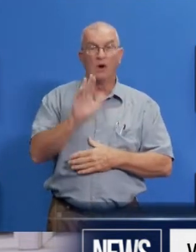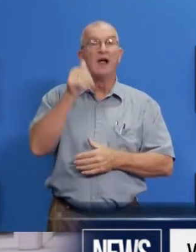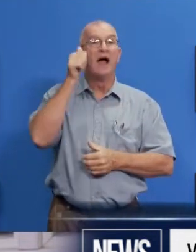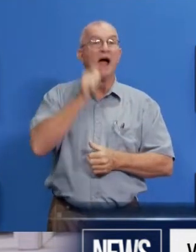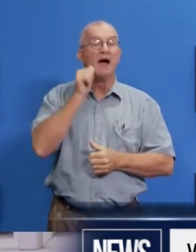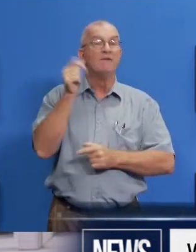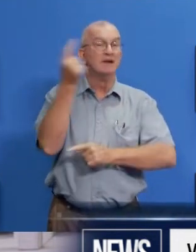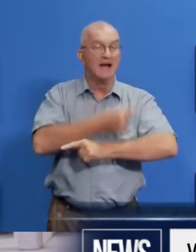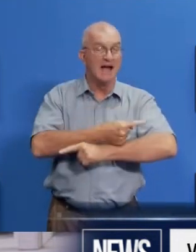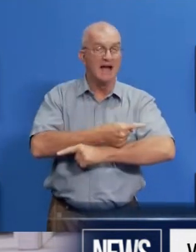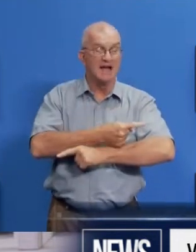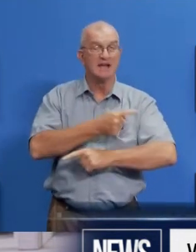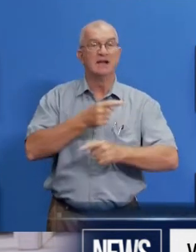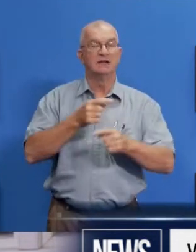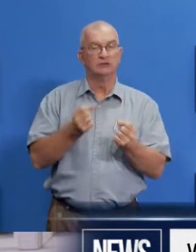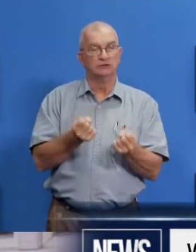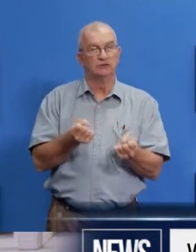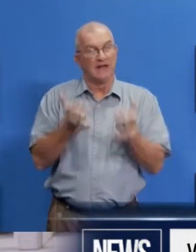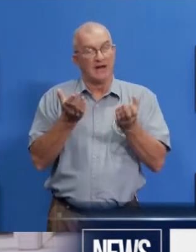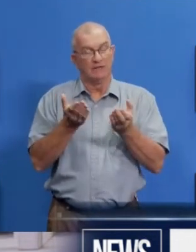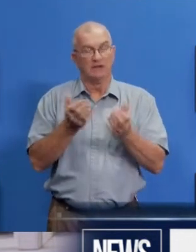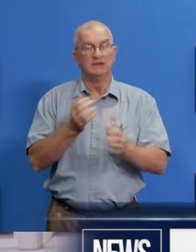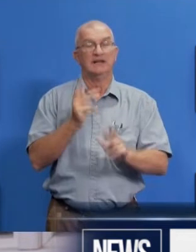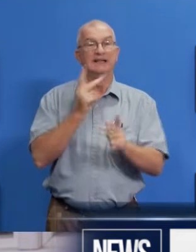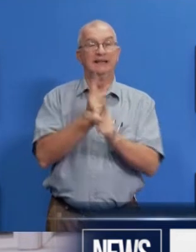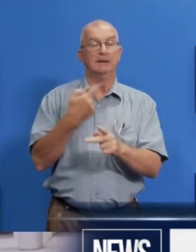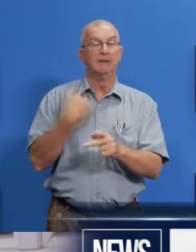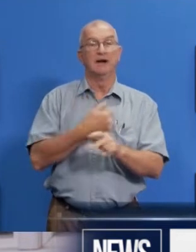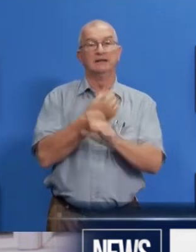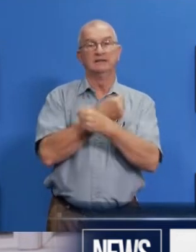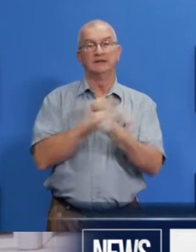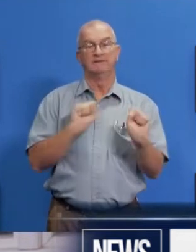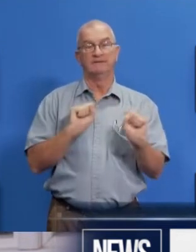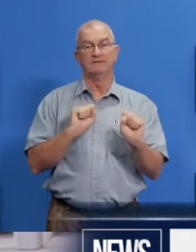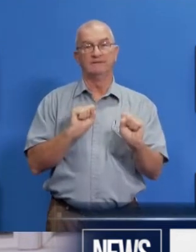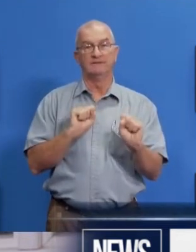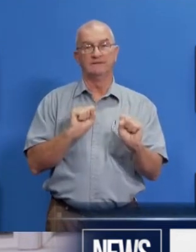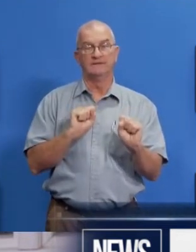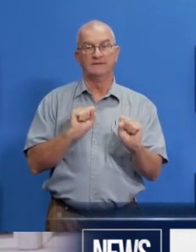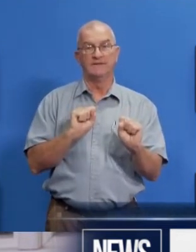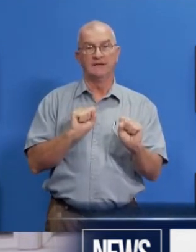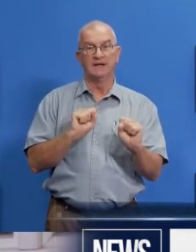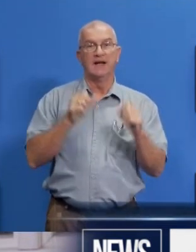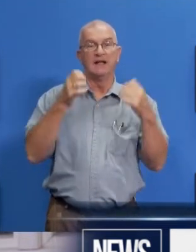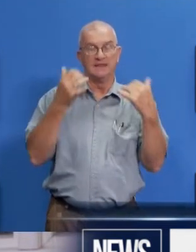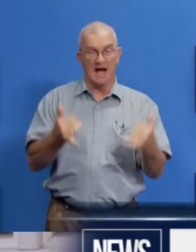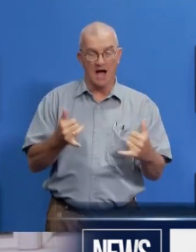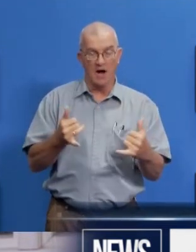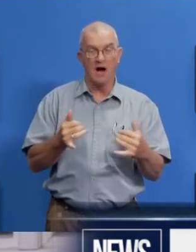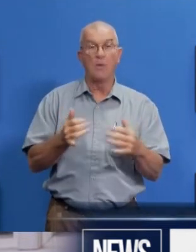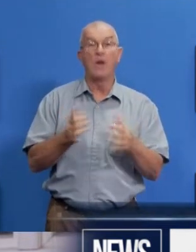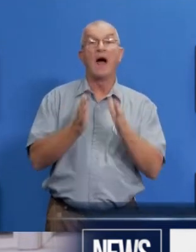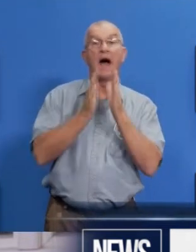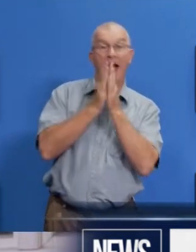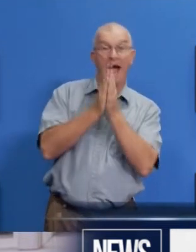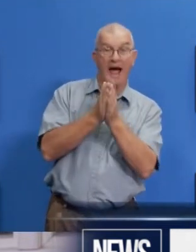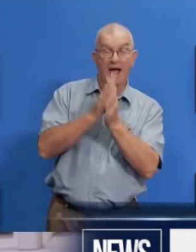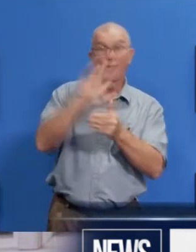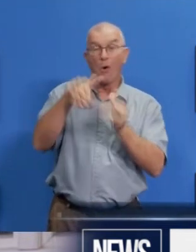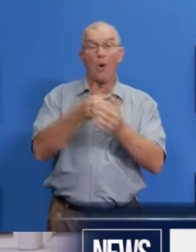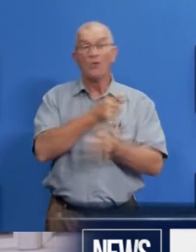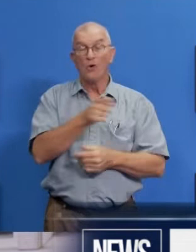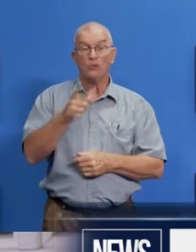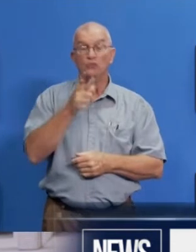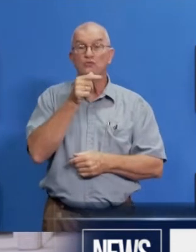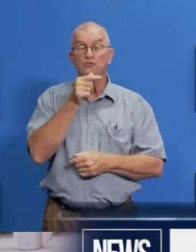sacrifice to keep us all safe. I now wish to make an appeal to all those who